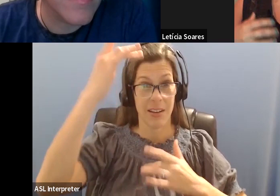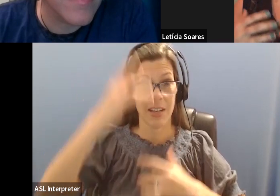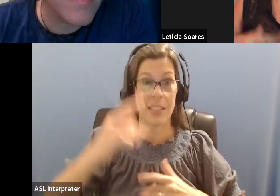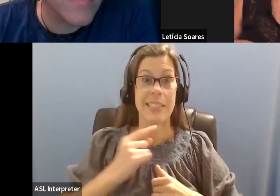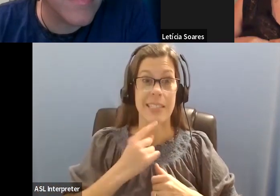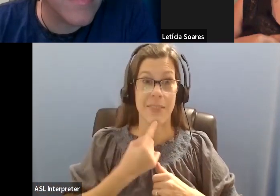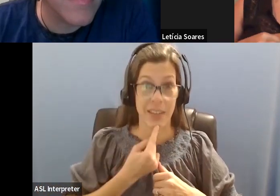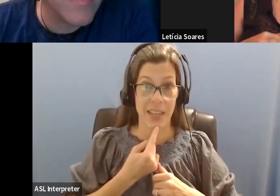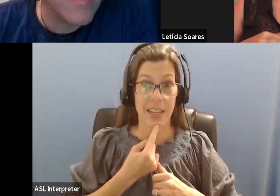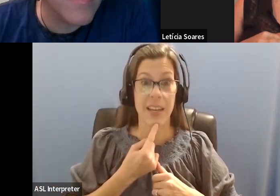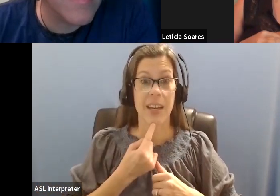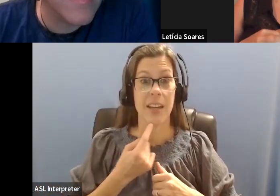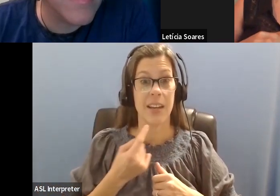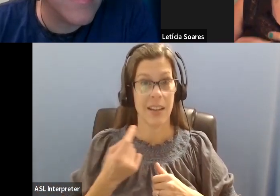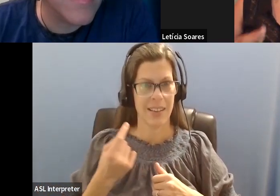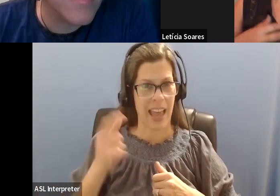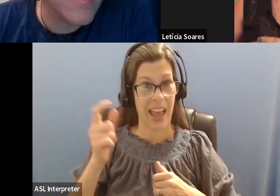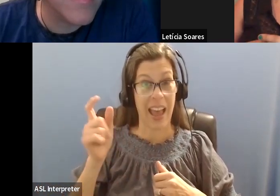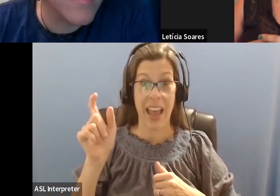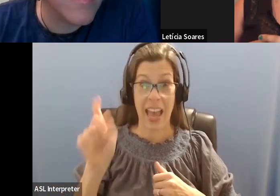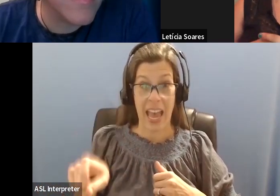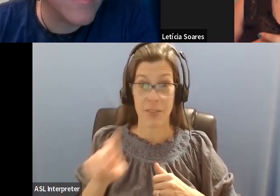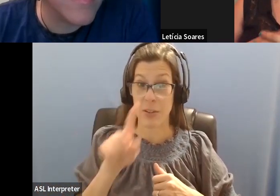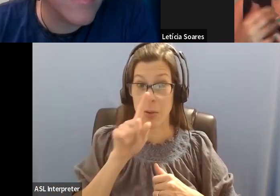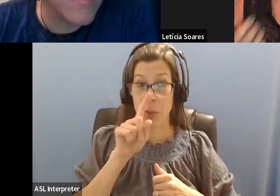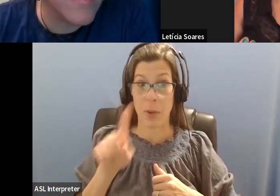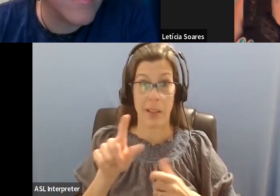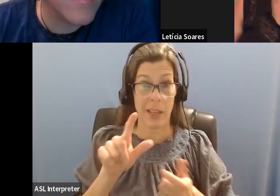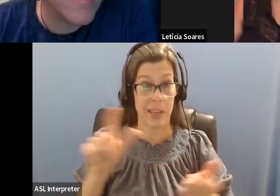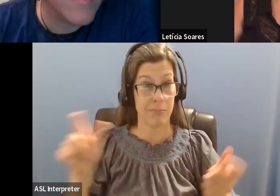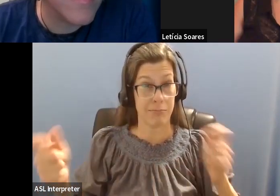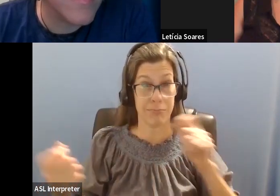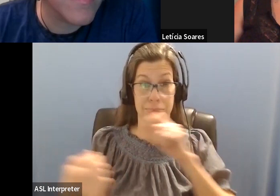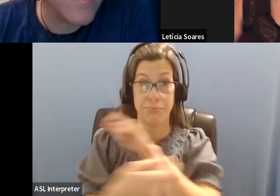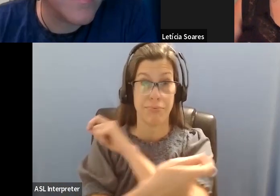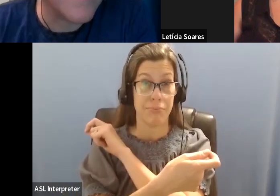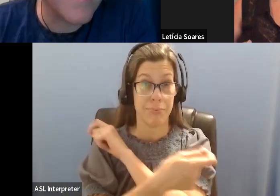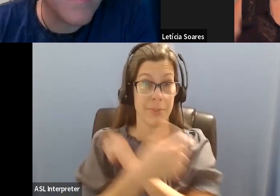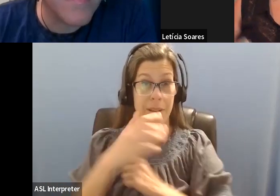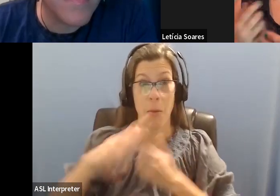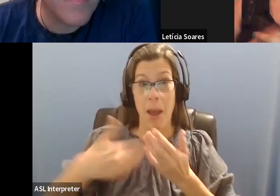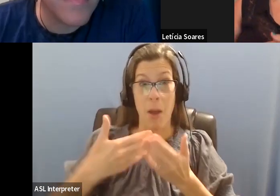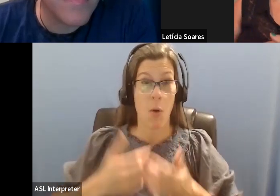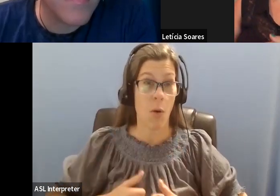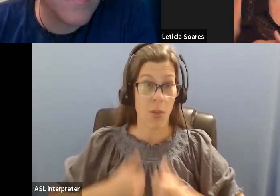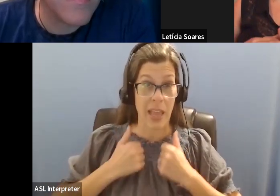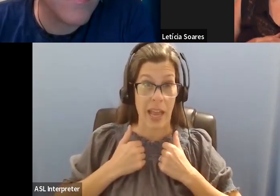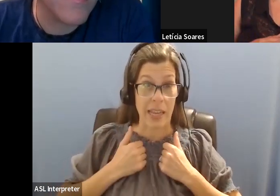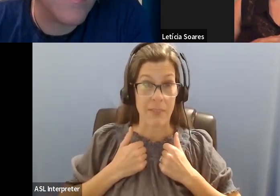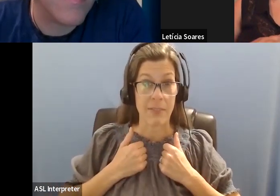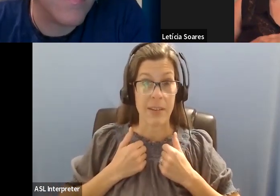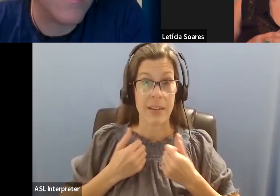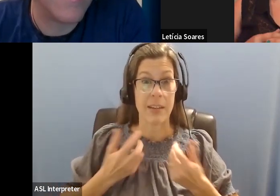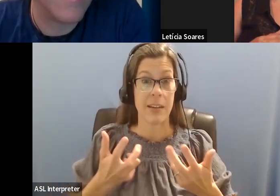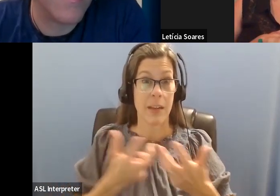been forced to, to really adapt my life and completely change my life to accommodate what